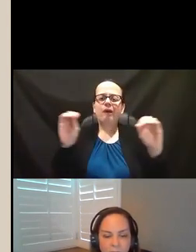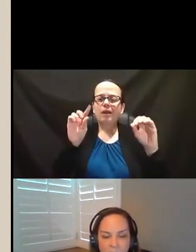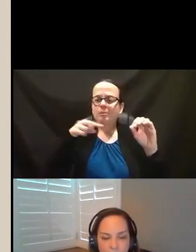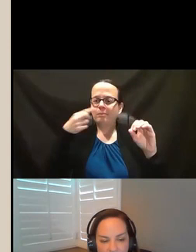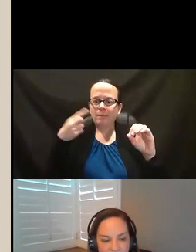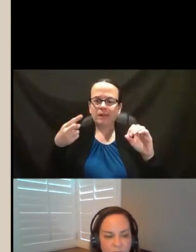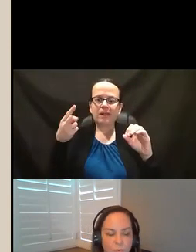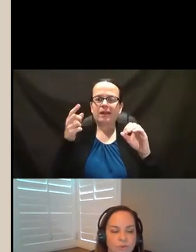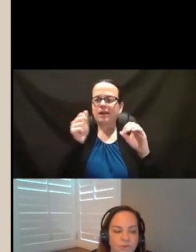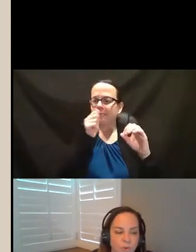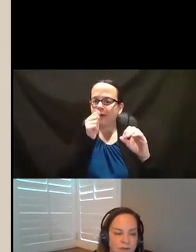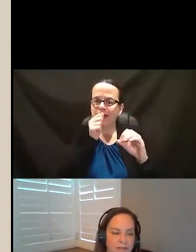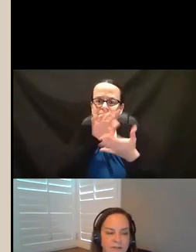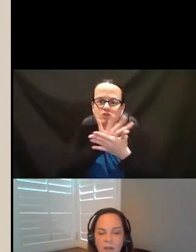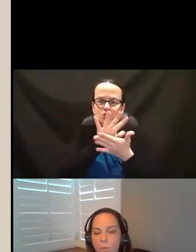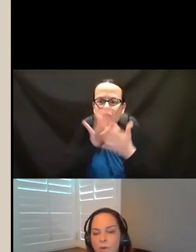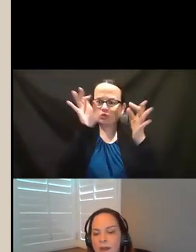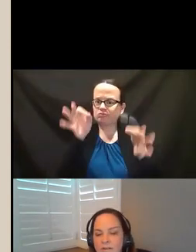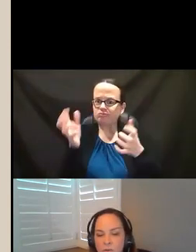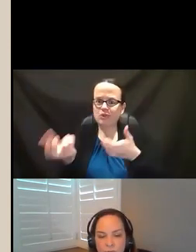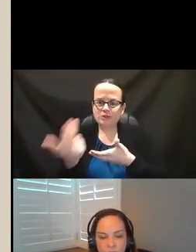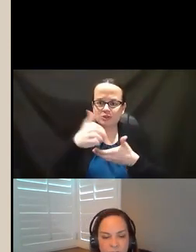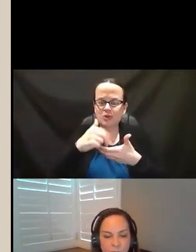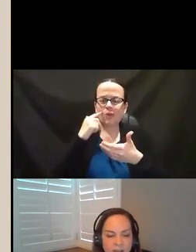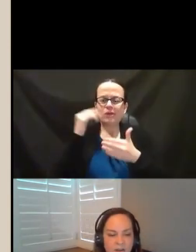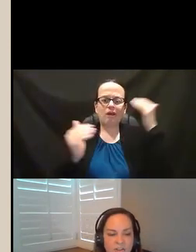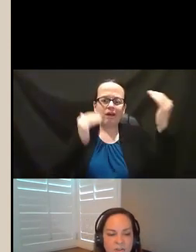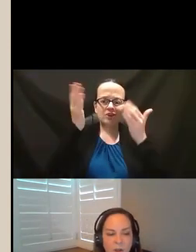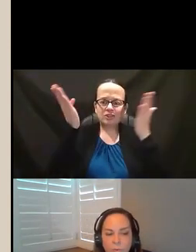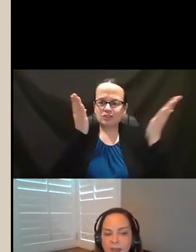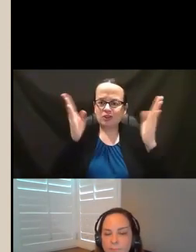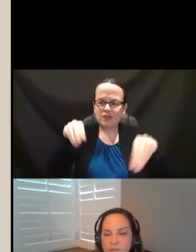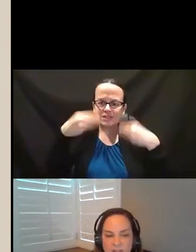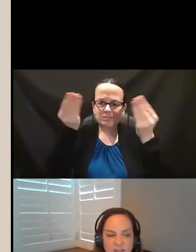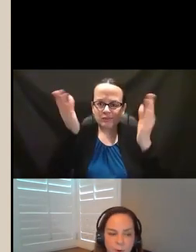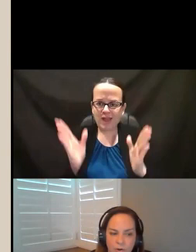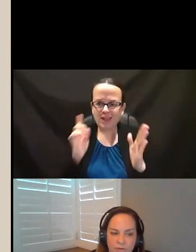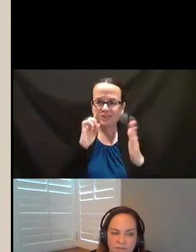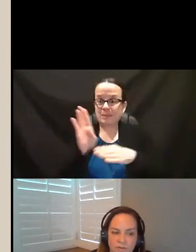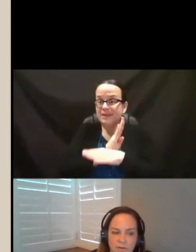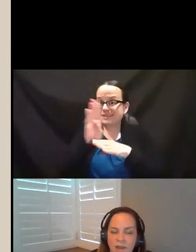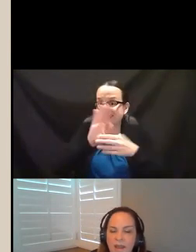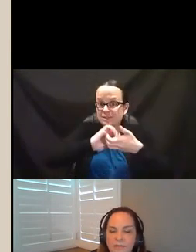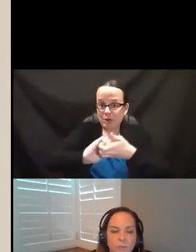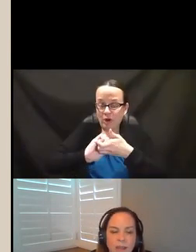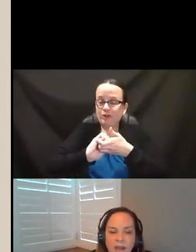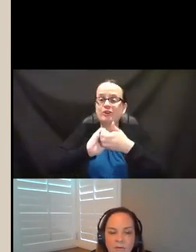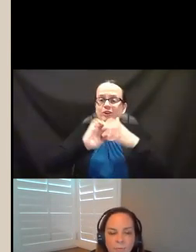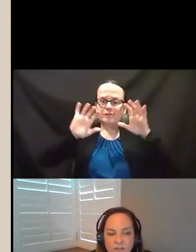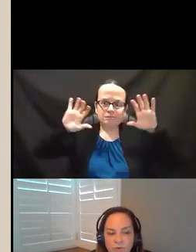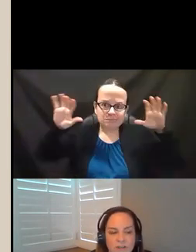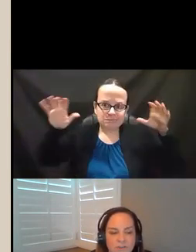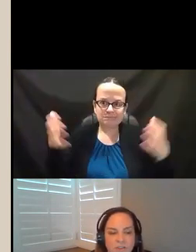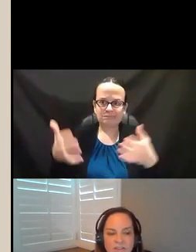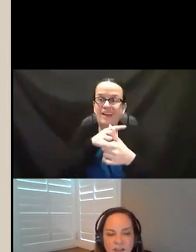private schools who joined us. We had adult service providers. We had business partners. And then we had